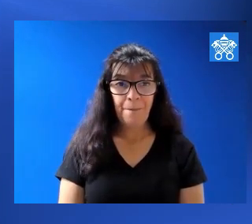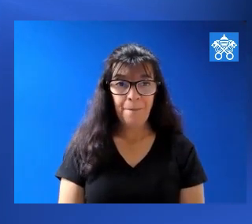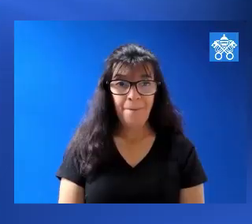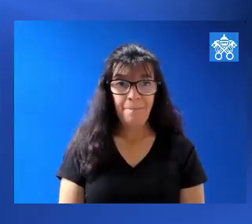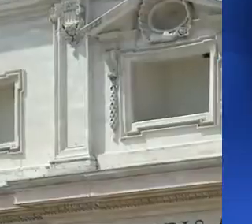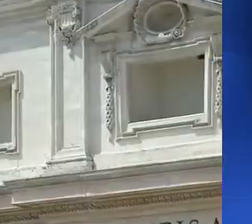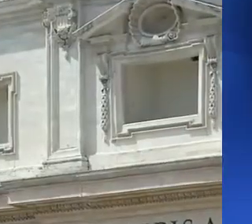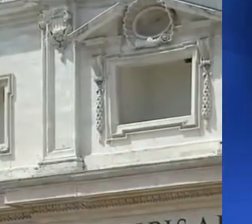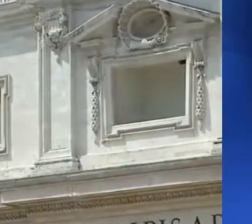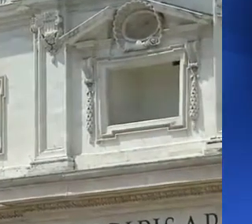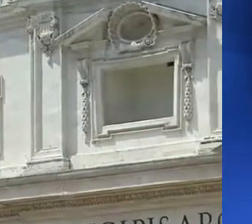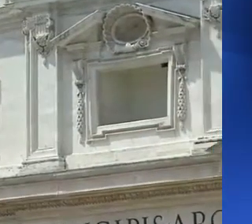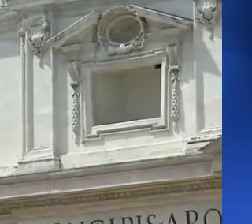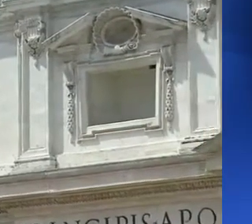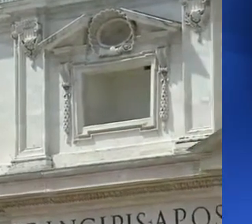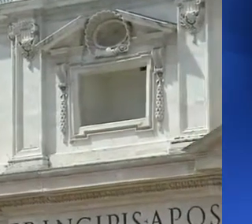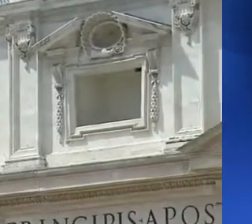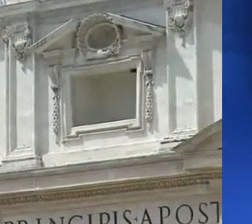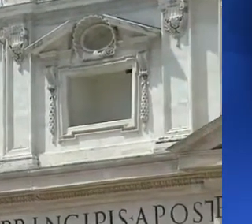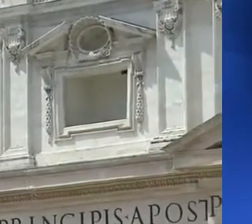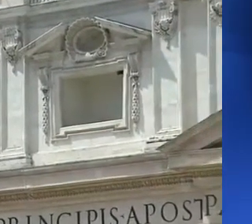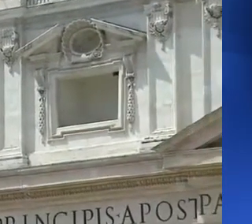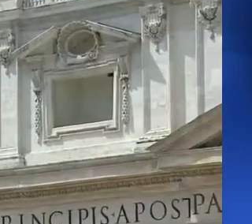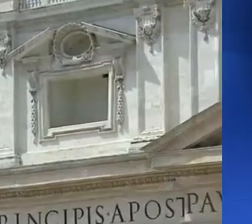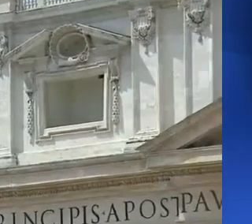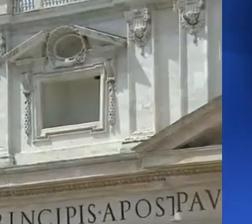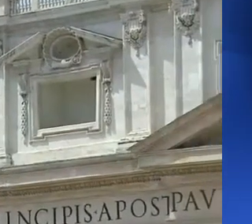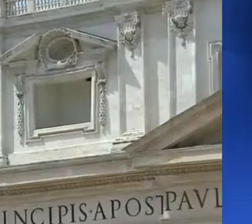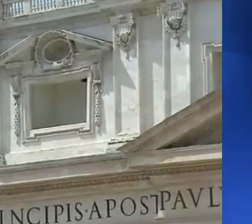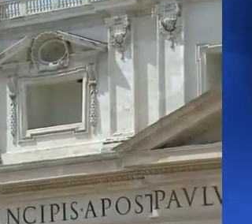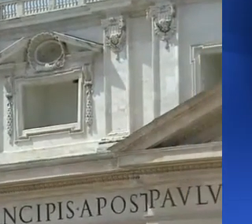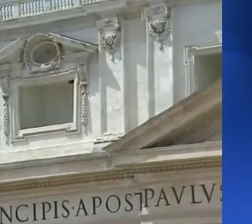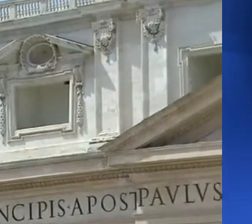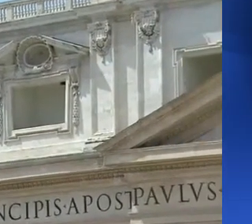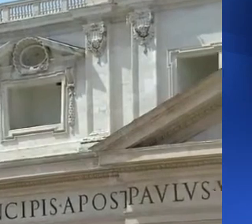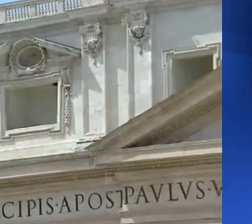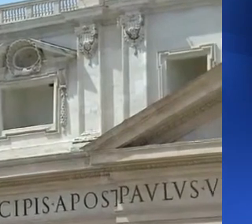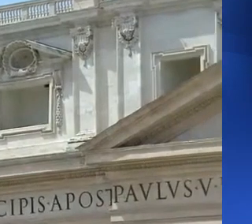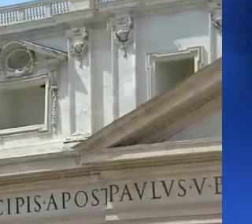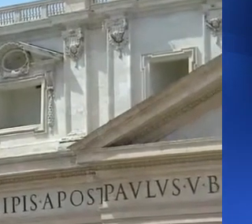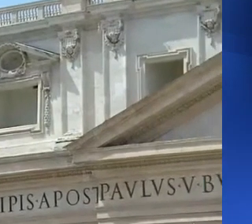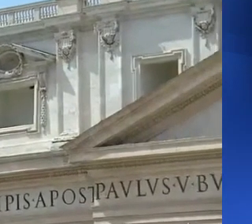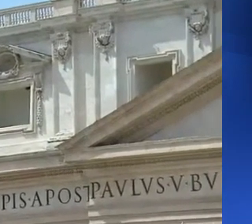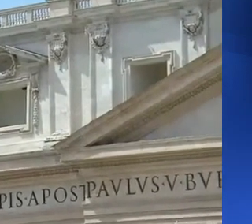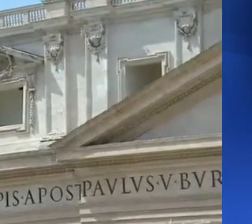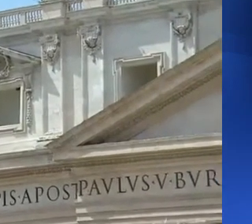don't know.